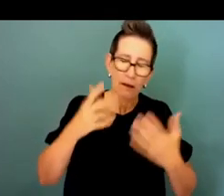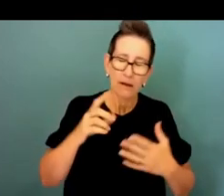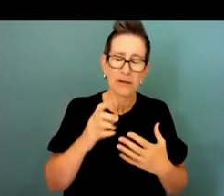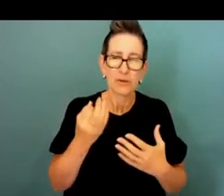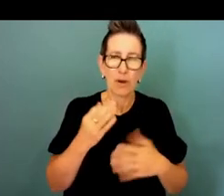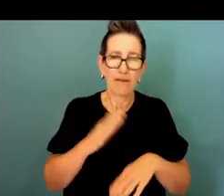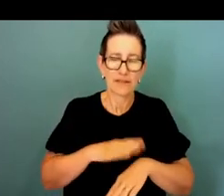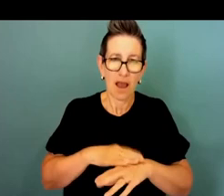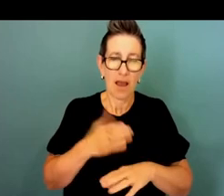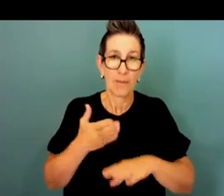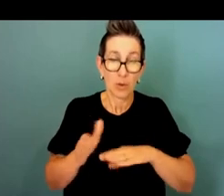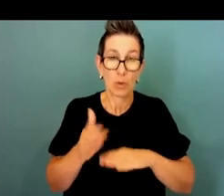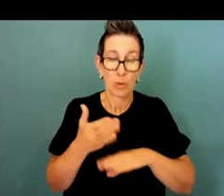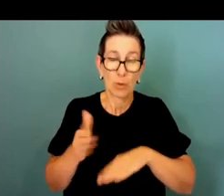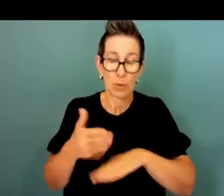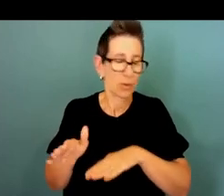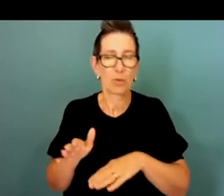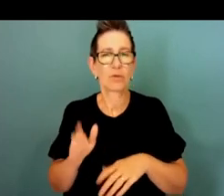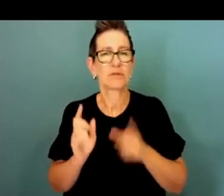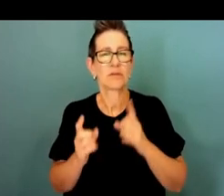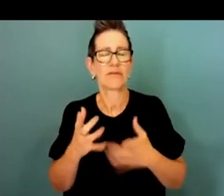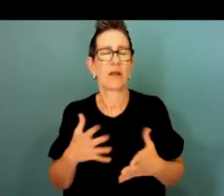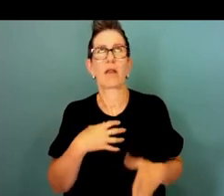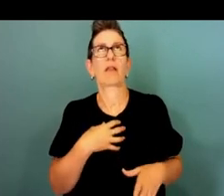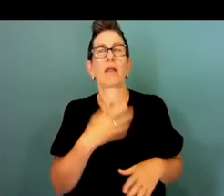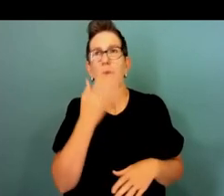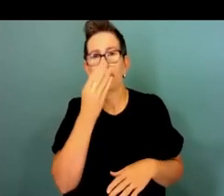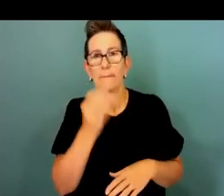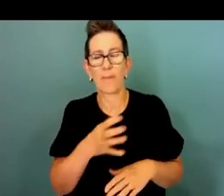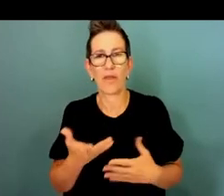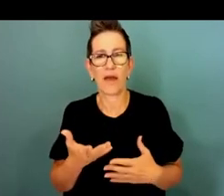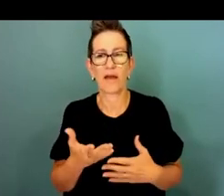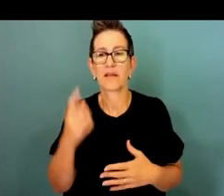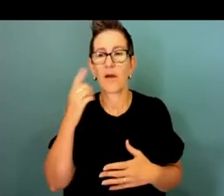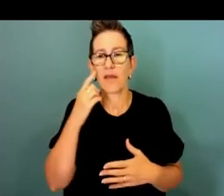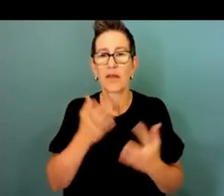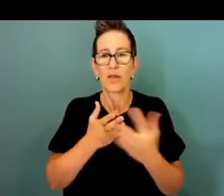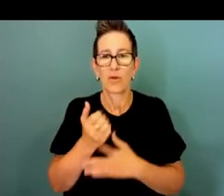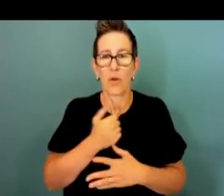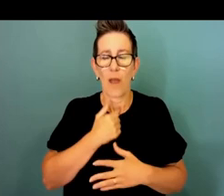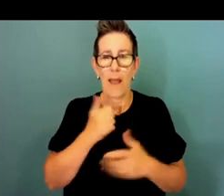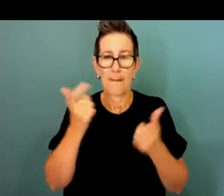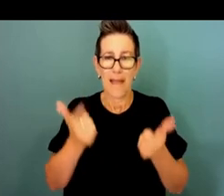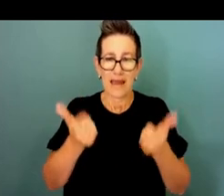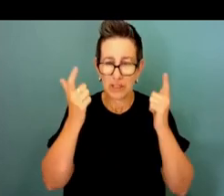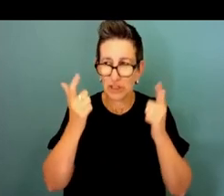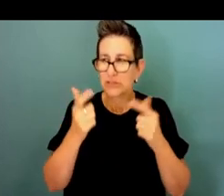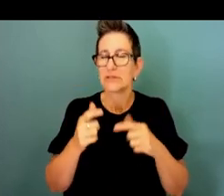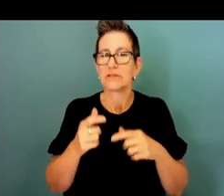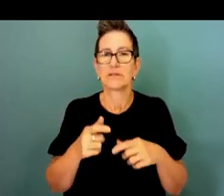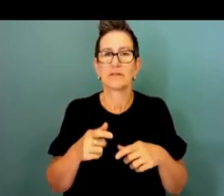and I think what we've got to try and do is through our managers and our SES ensure that we get